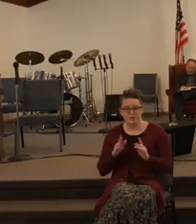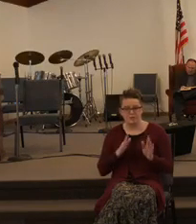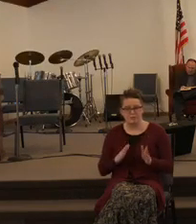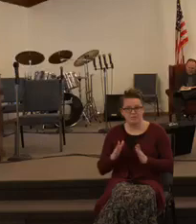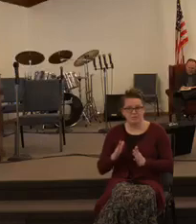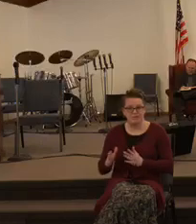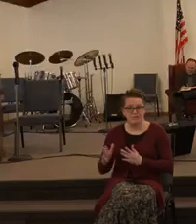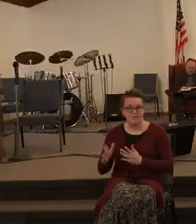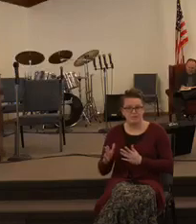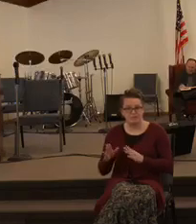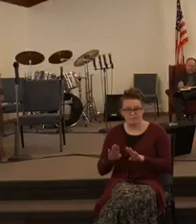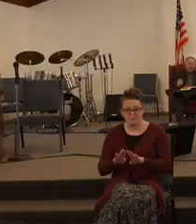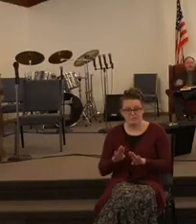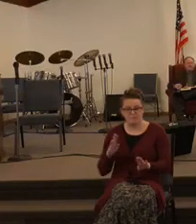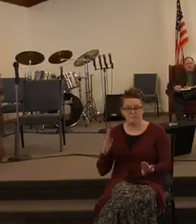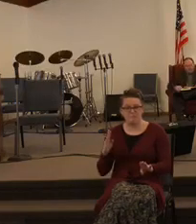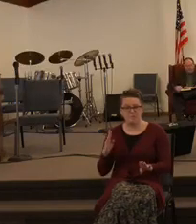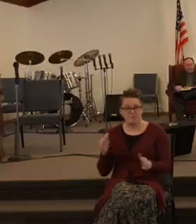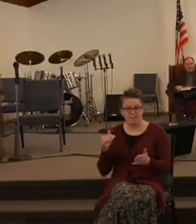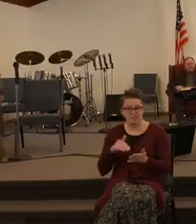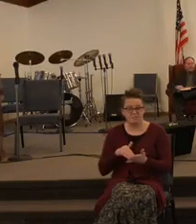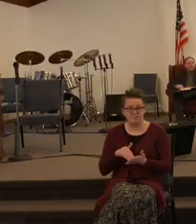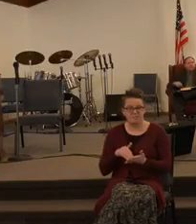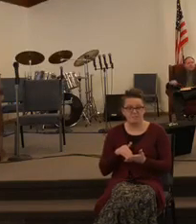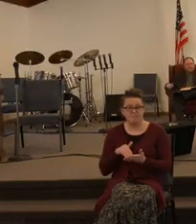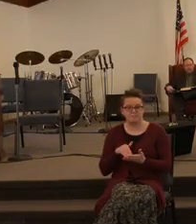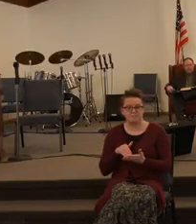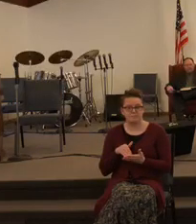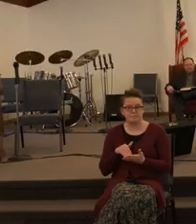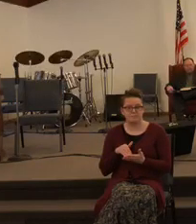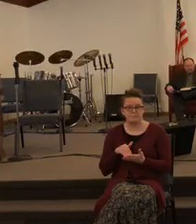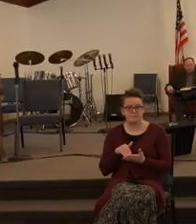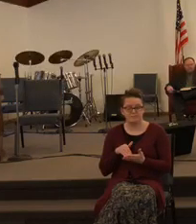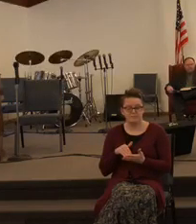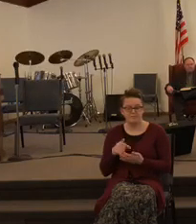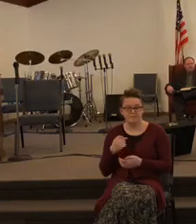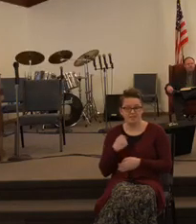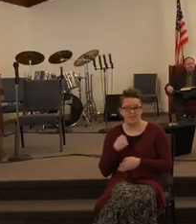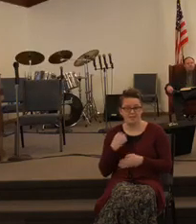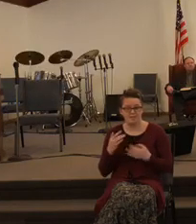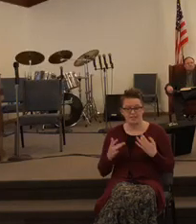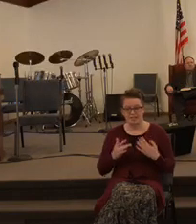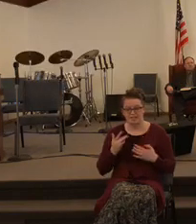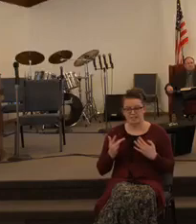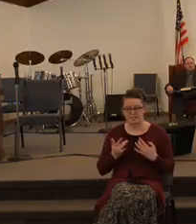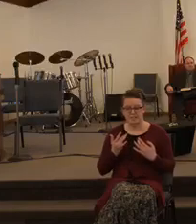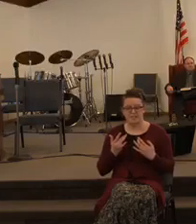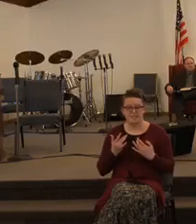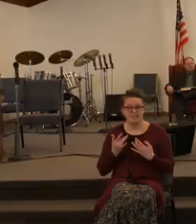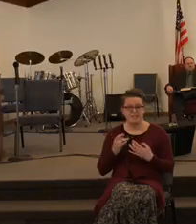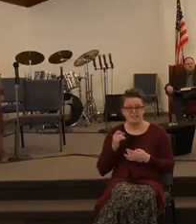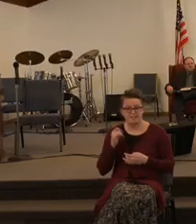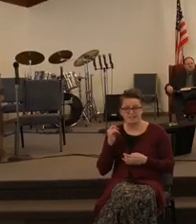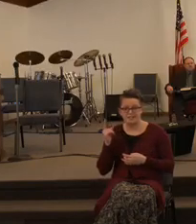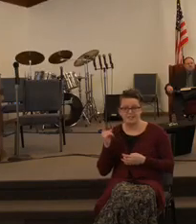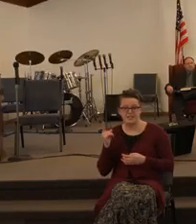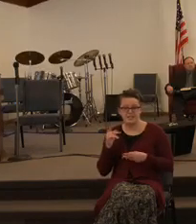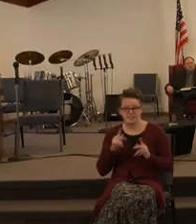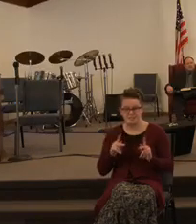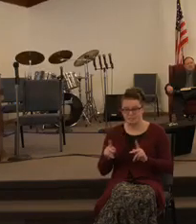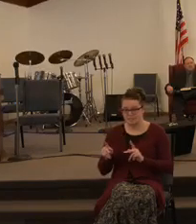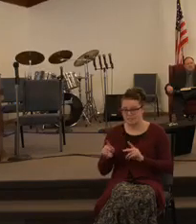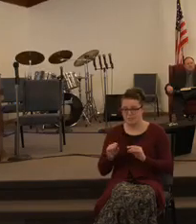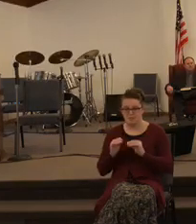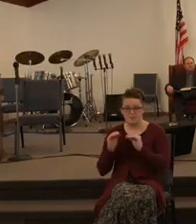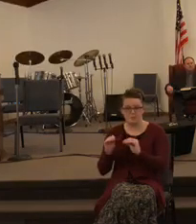to reopen. Yes. Yeah. Come on now. I'm excited to realize that we are moving in that direction.